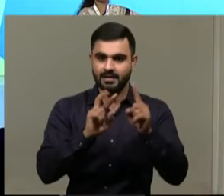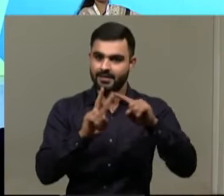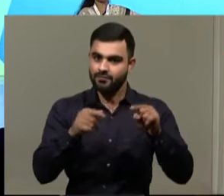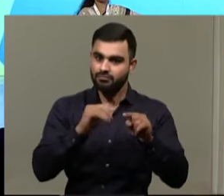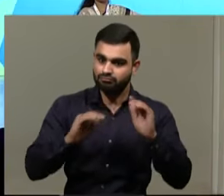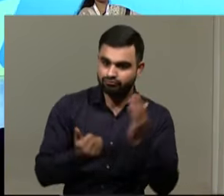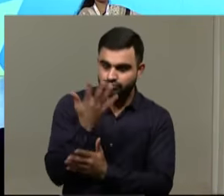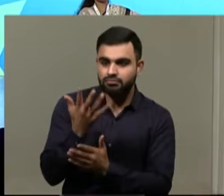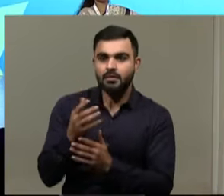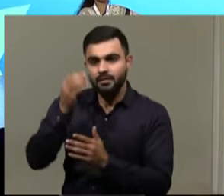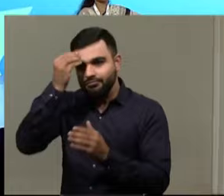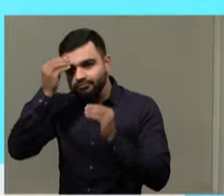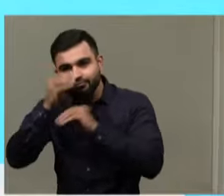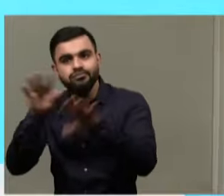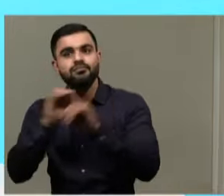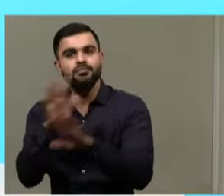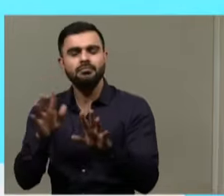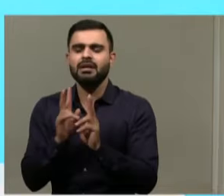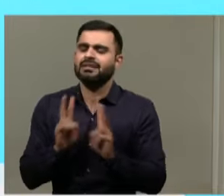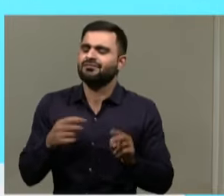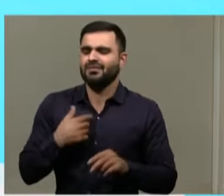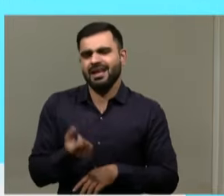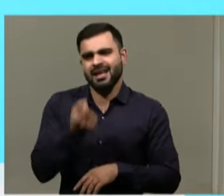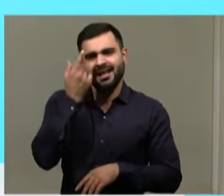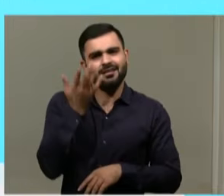people. And it is very common sense.